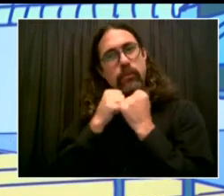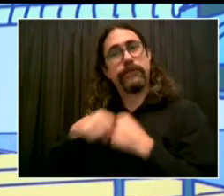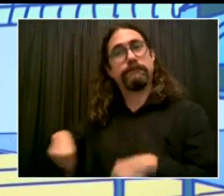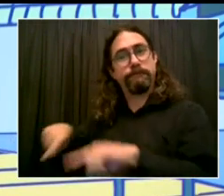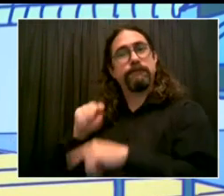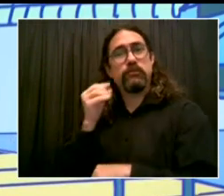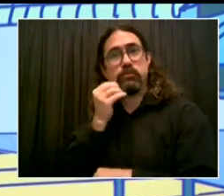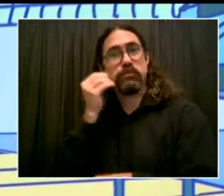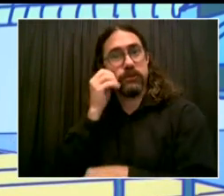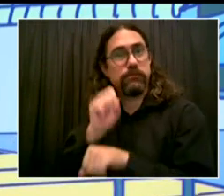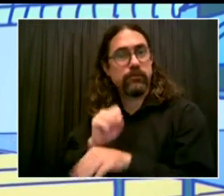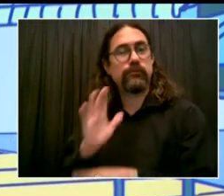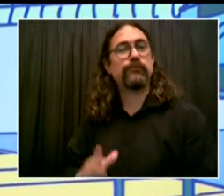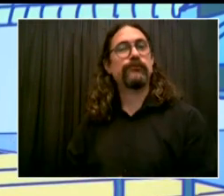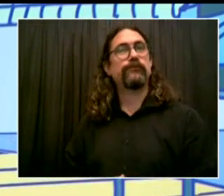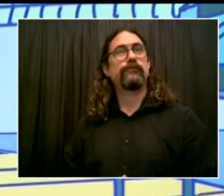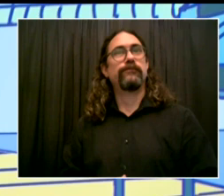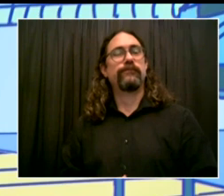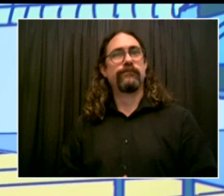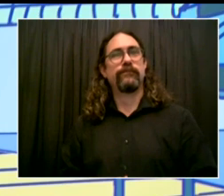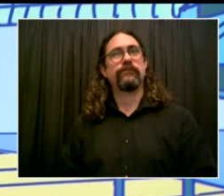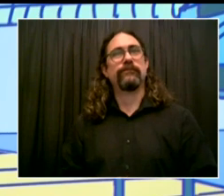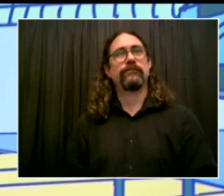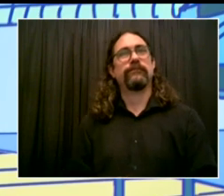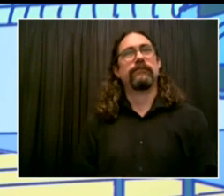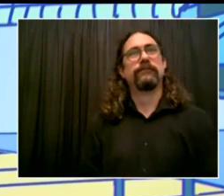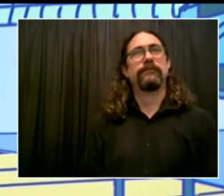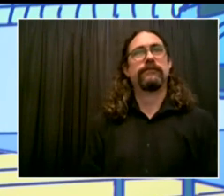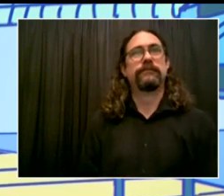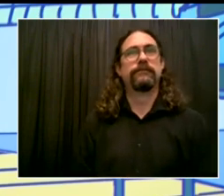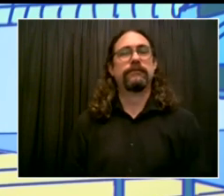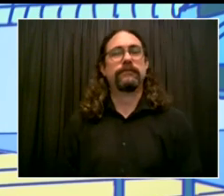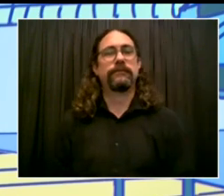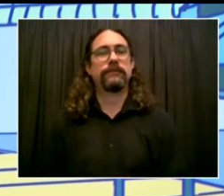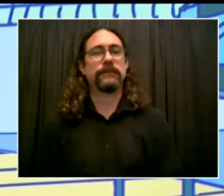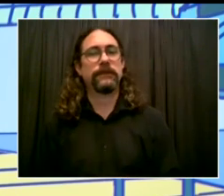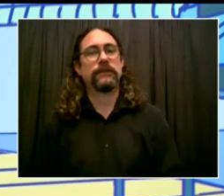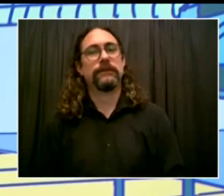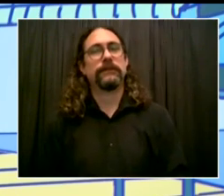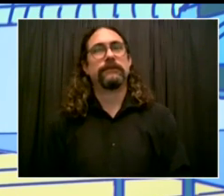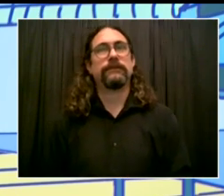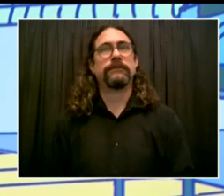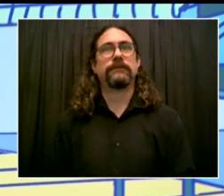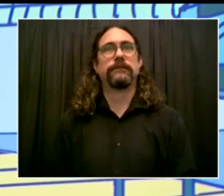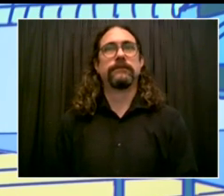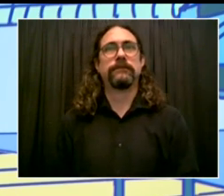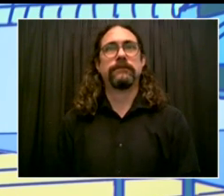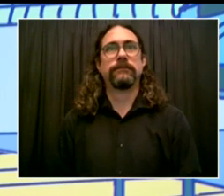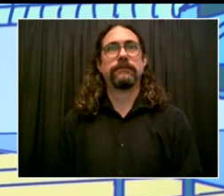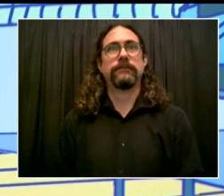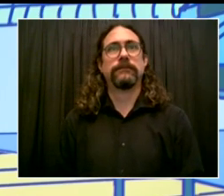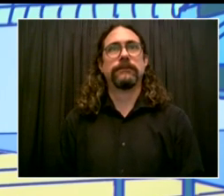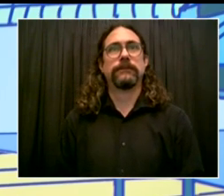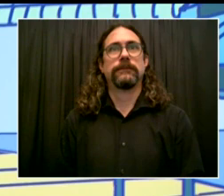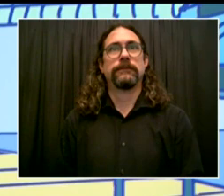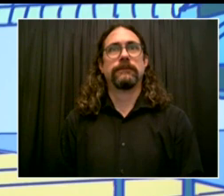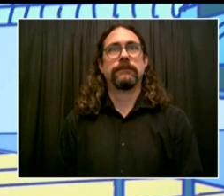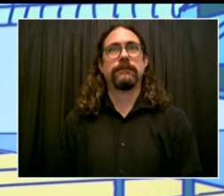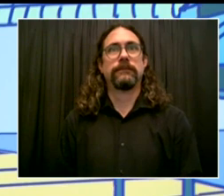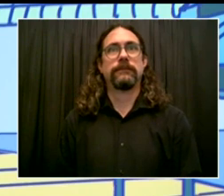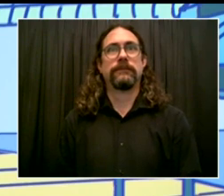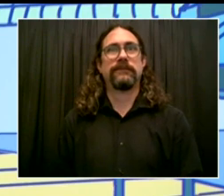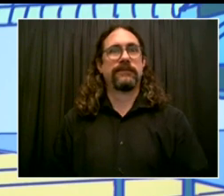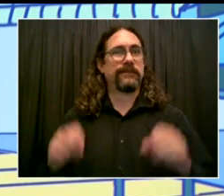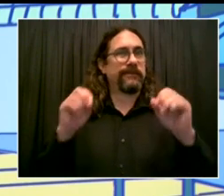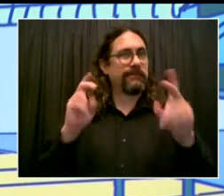Okay, everybody. As I said, it's continuing with our City Hall and your borough for Staten Island. is our last press conference